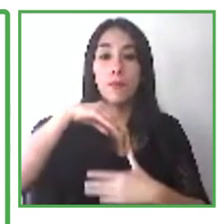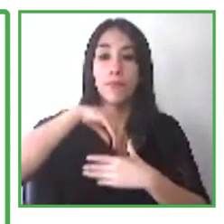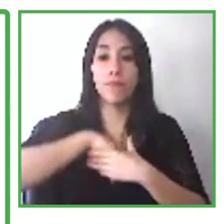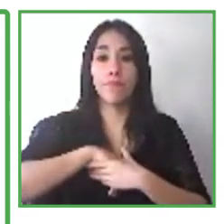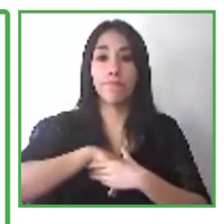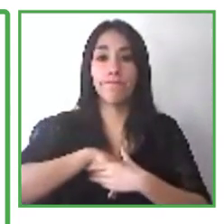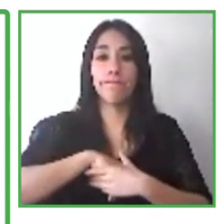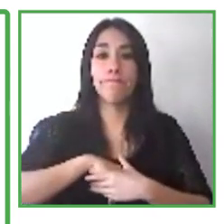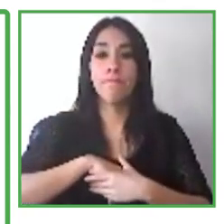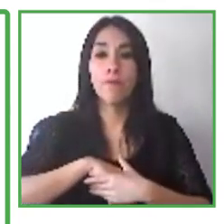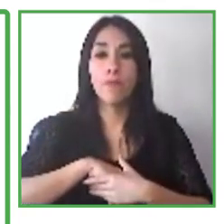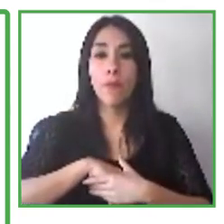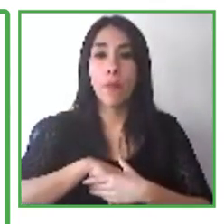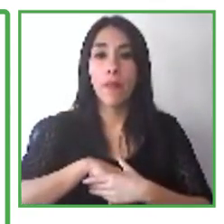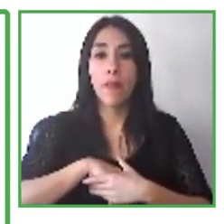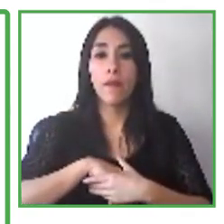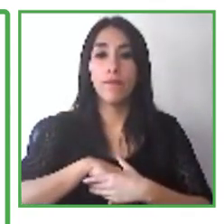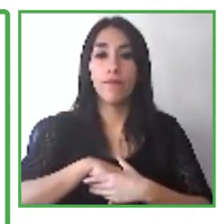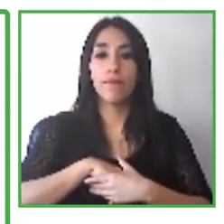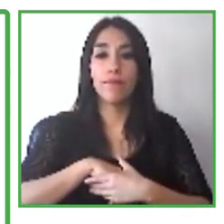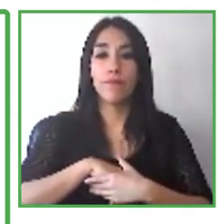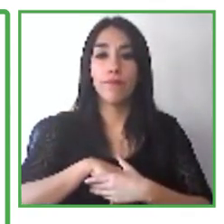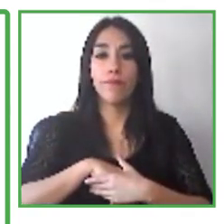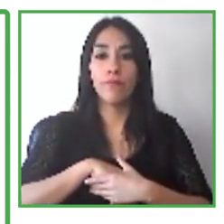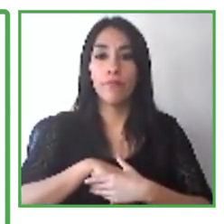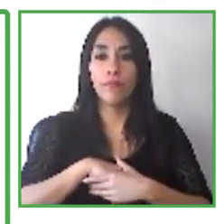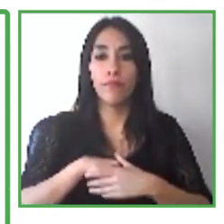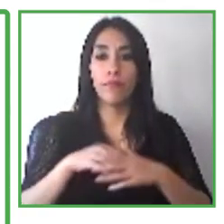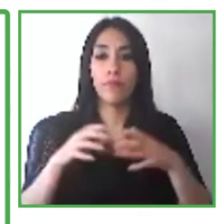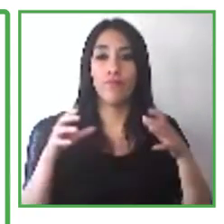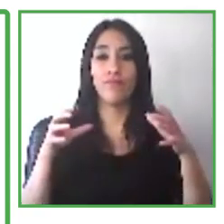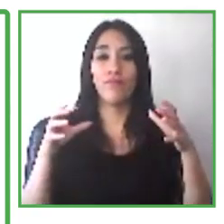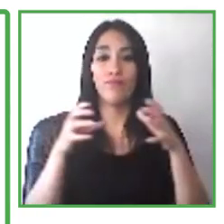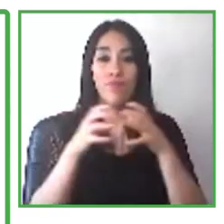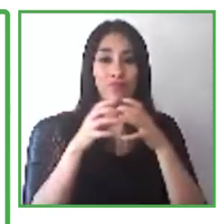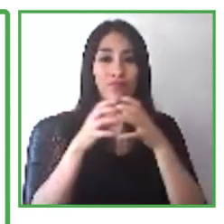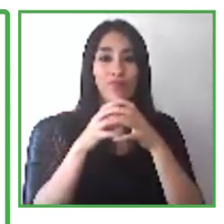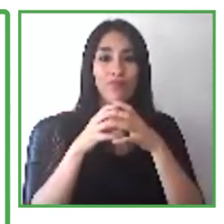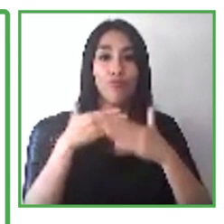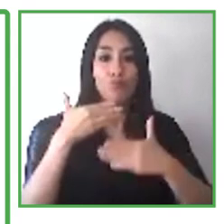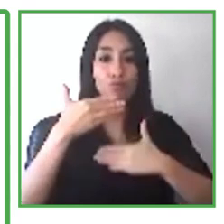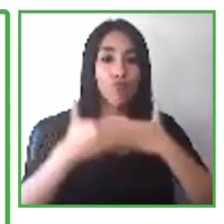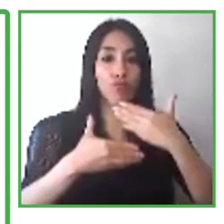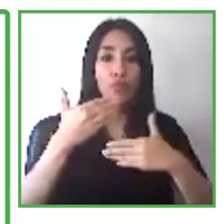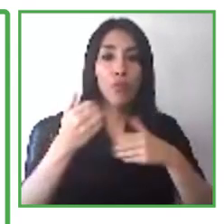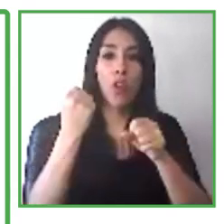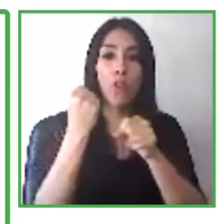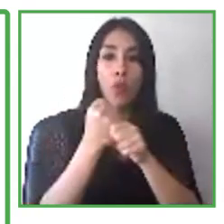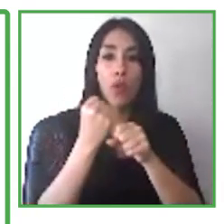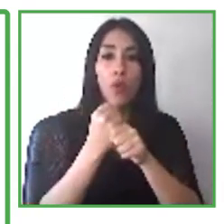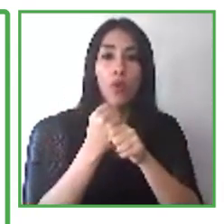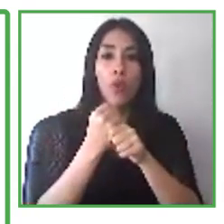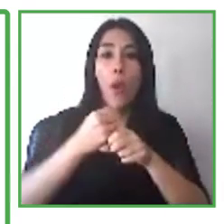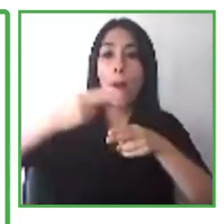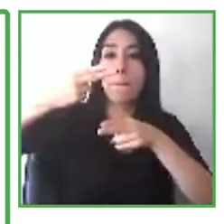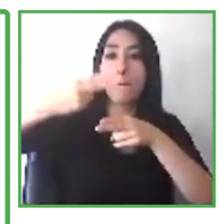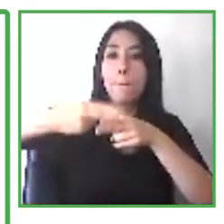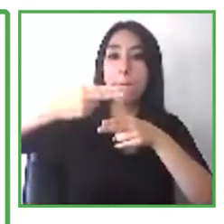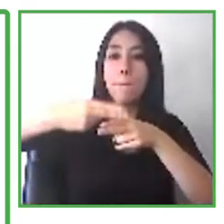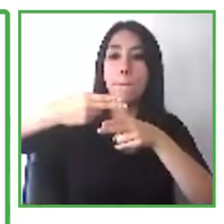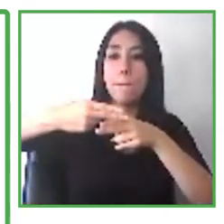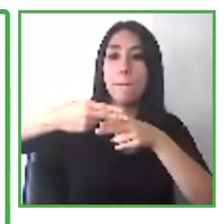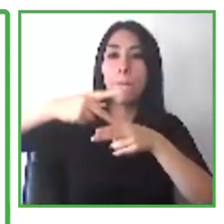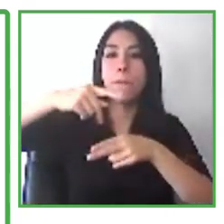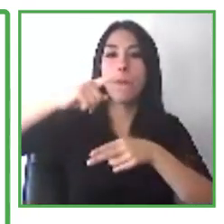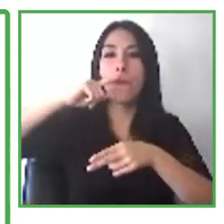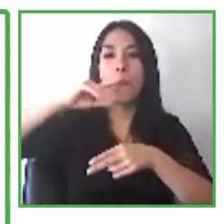Through Boyd that we have Boyd that Digi Spark, which is a project that empowers people with disabilities and vulnerable populations through